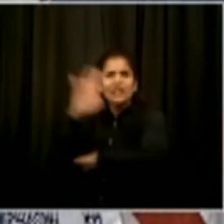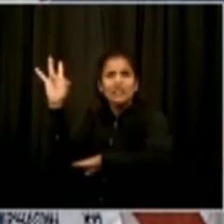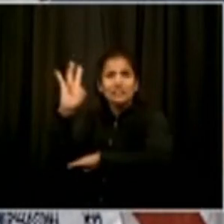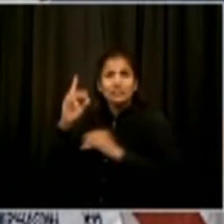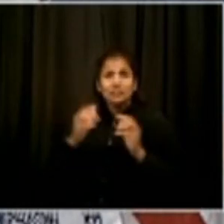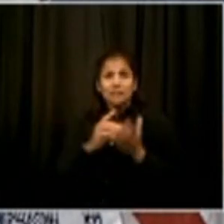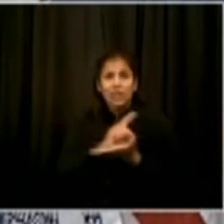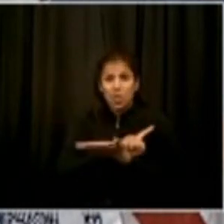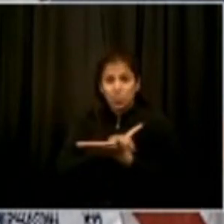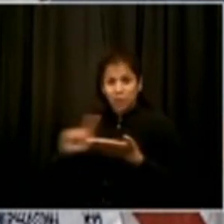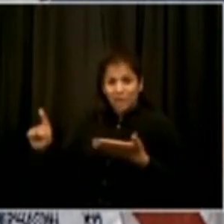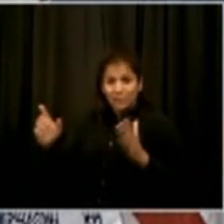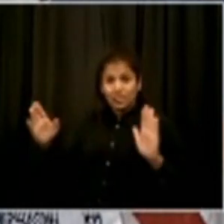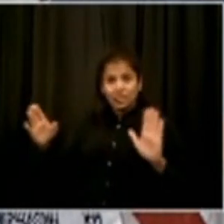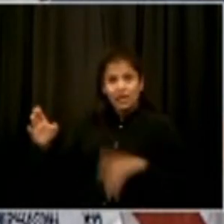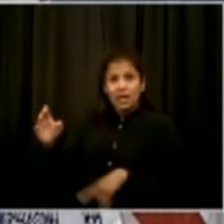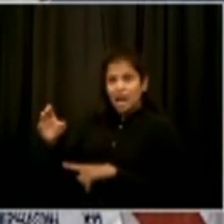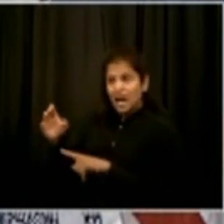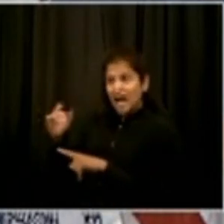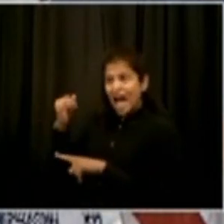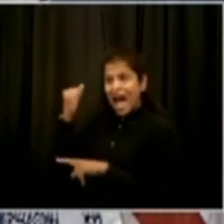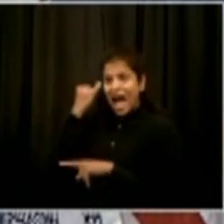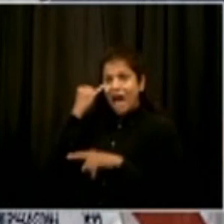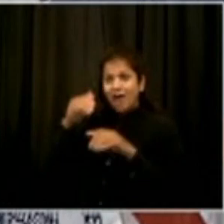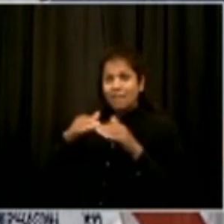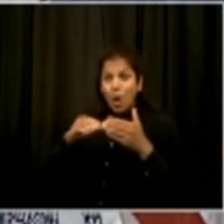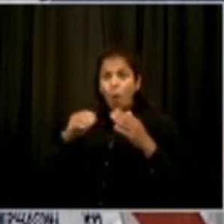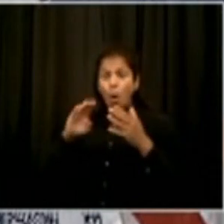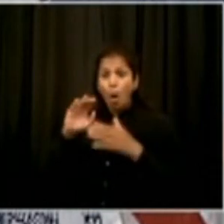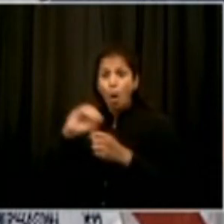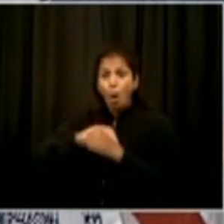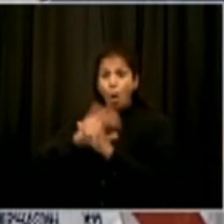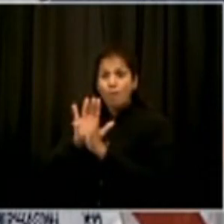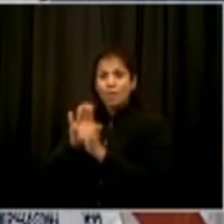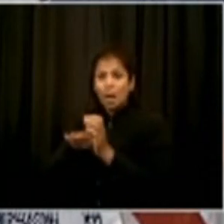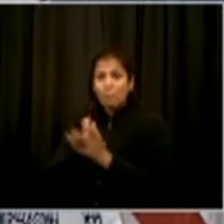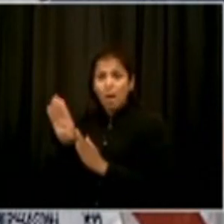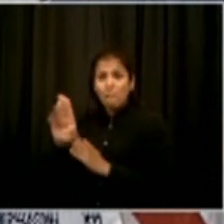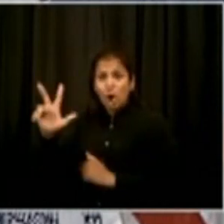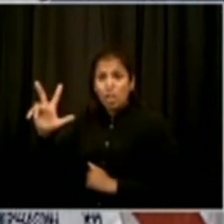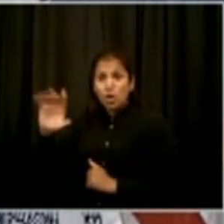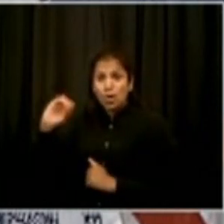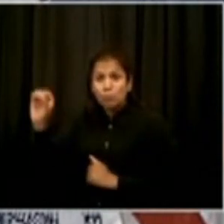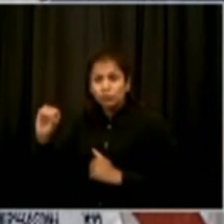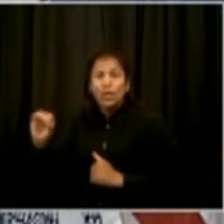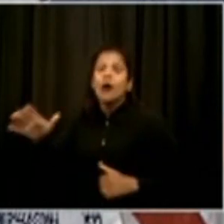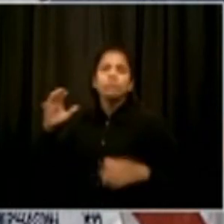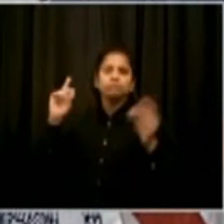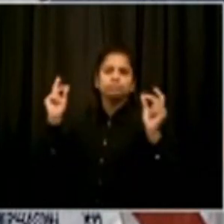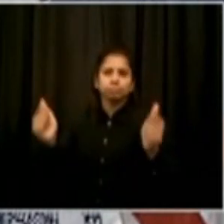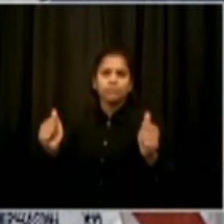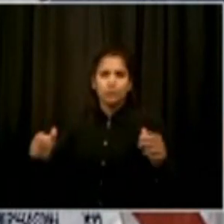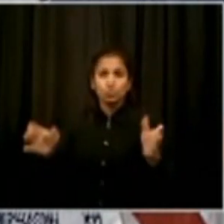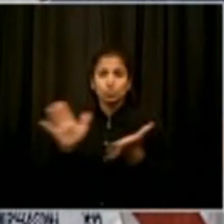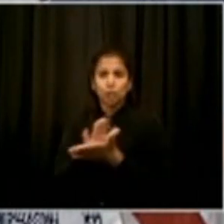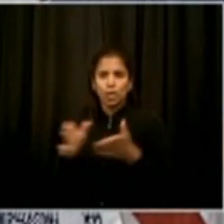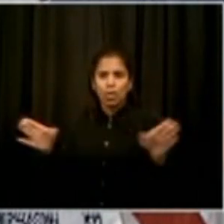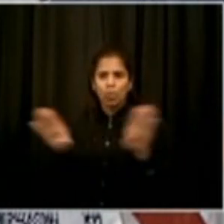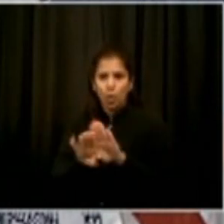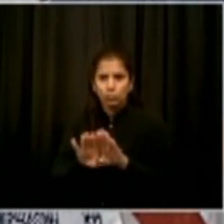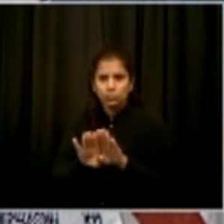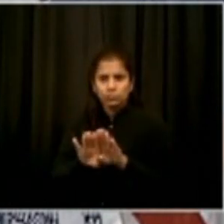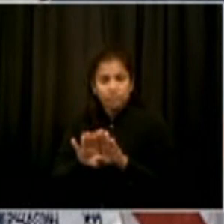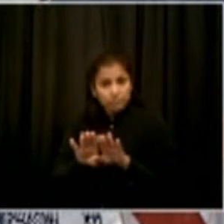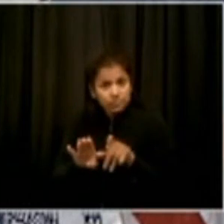would close them. So, you know, I believe we're all going to be unified on that and vigilant. We need to open schools because we know